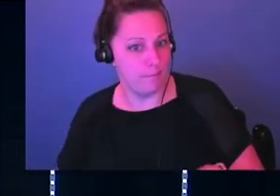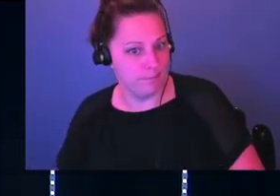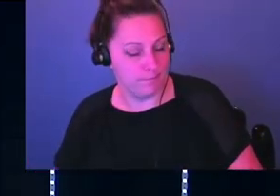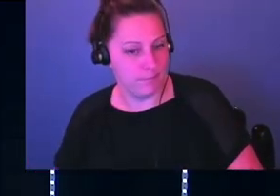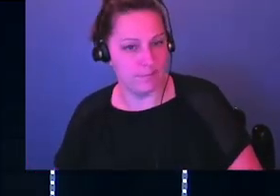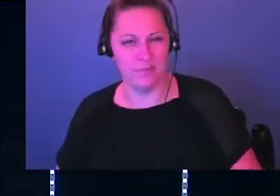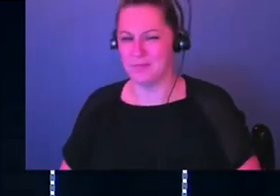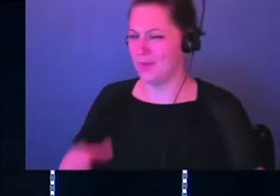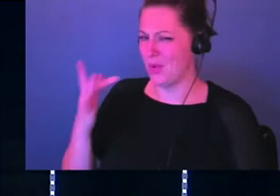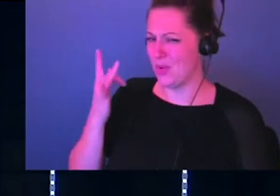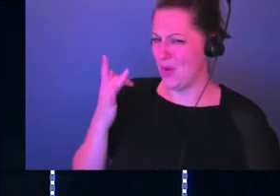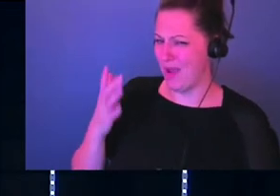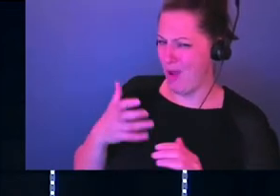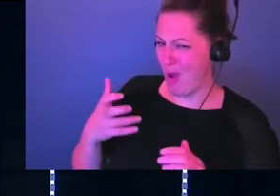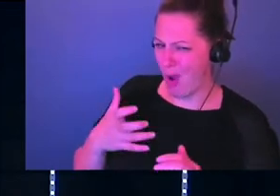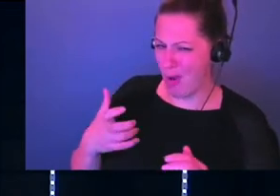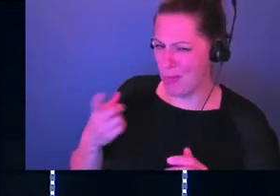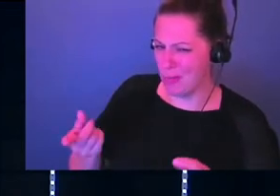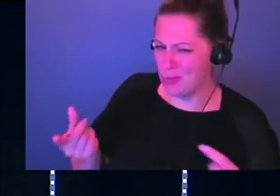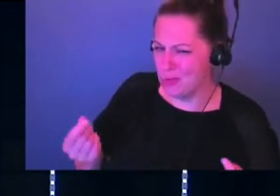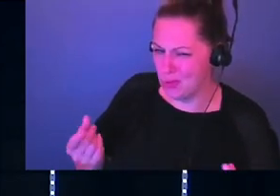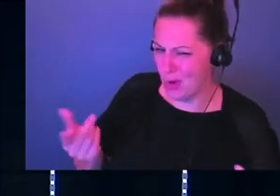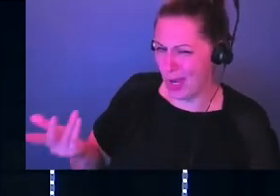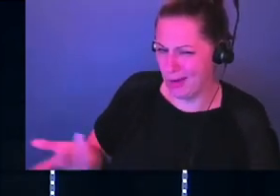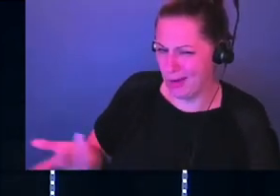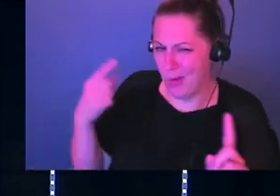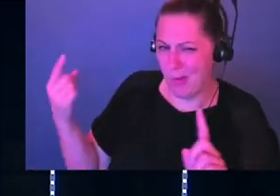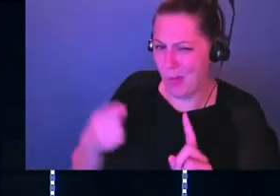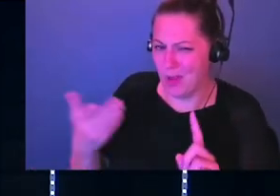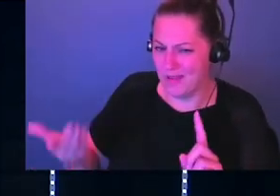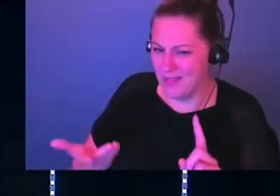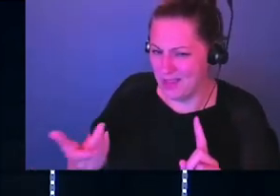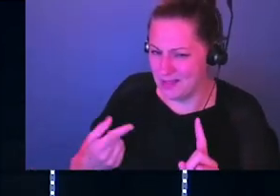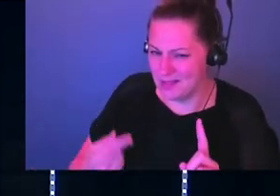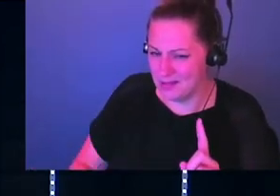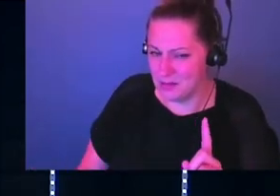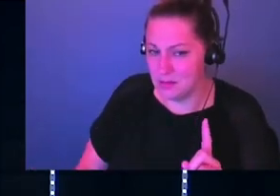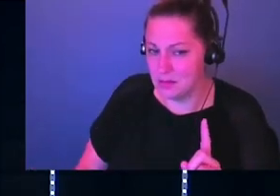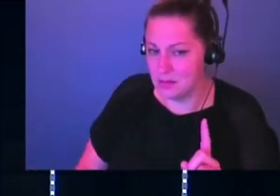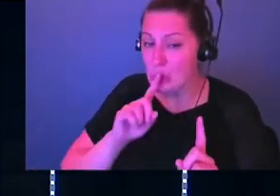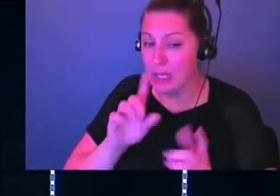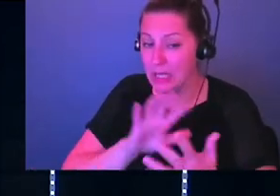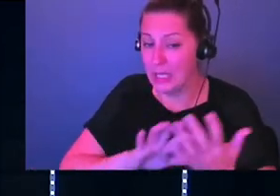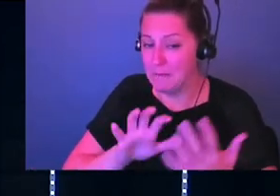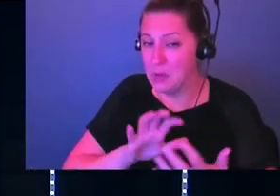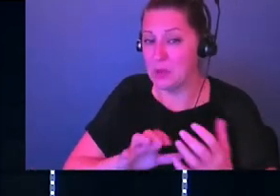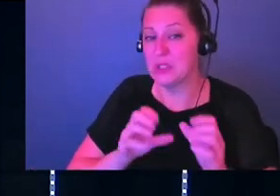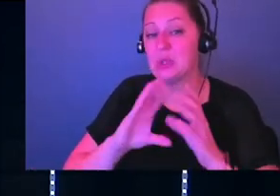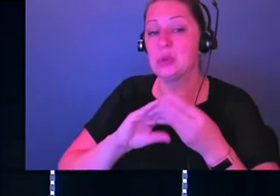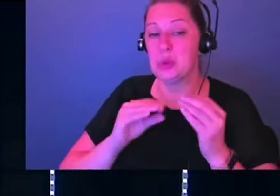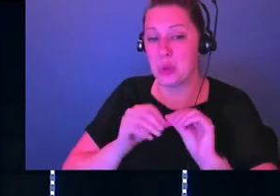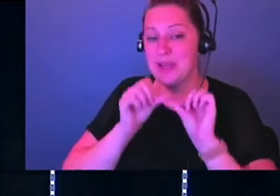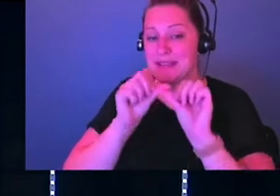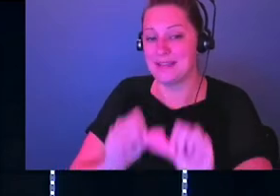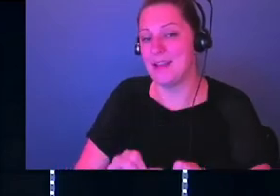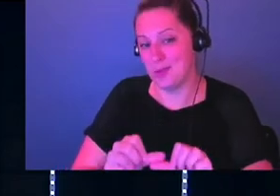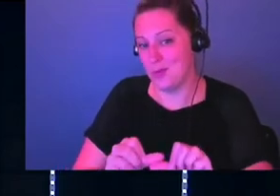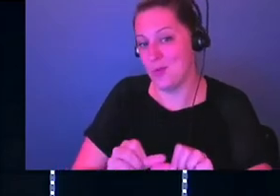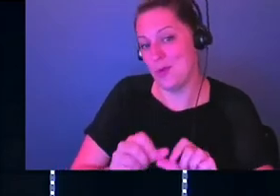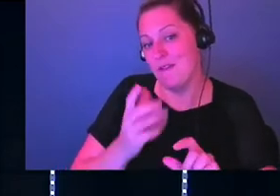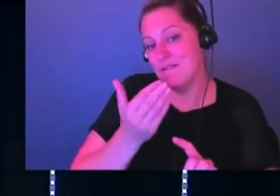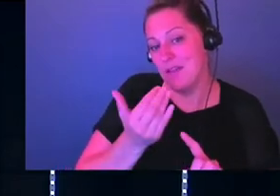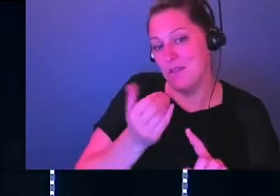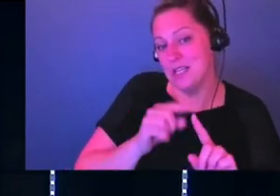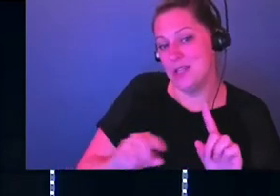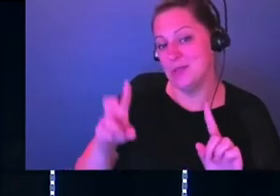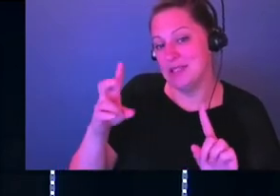Okay, why the harpist, dude? What are you doing? What's the point behind all this? Really confused. The story continues in verses 15 and 17 and